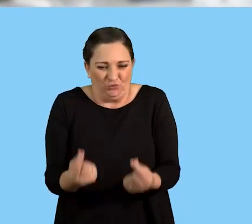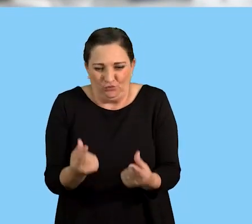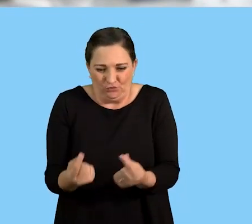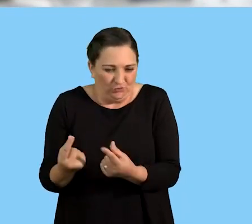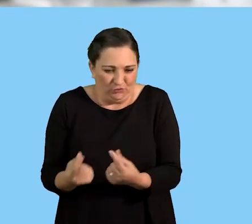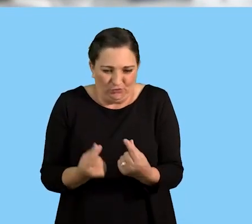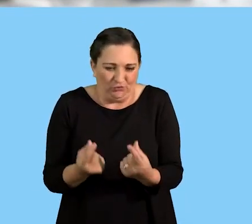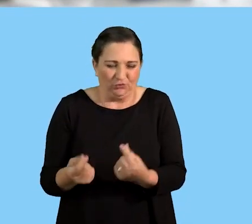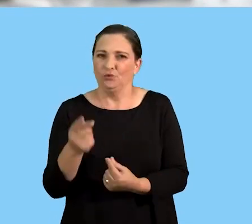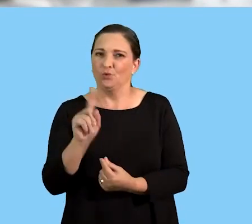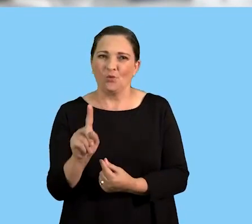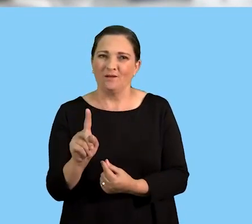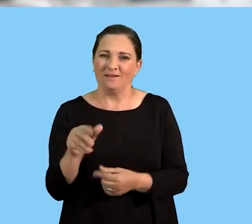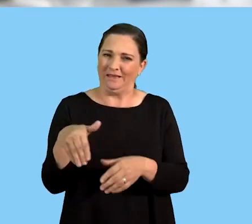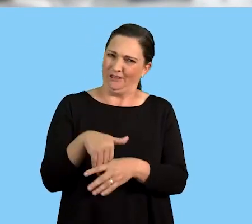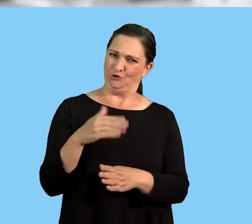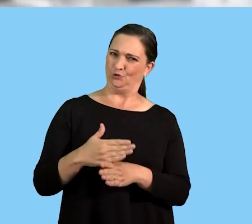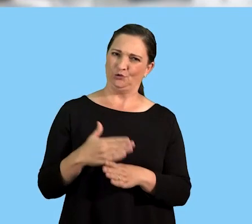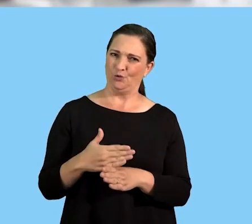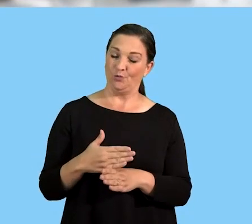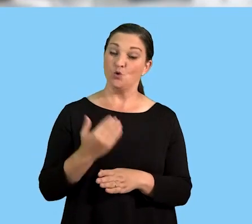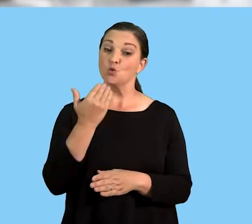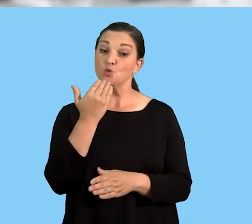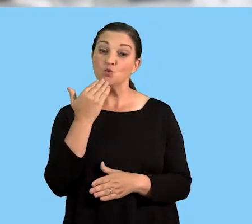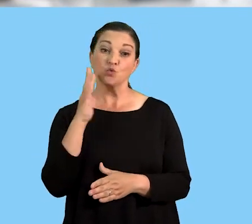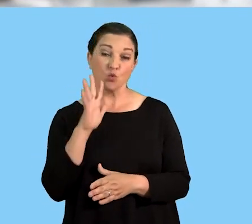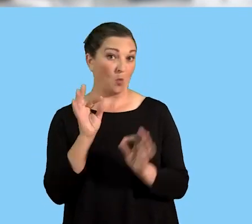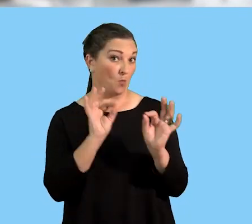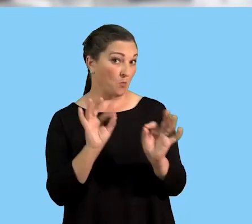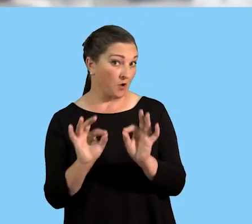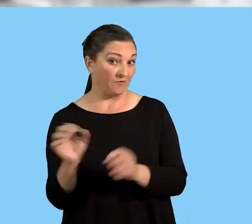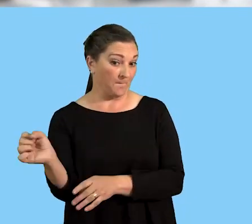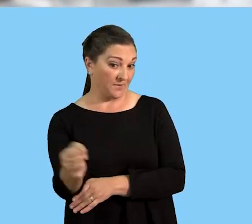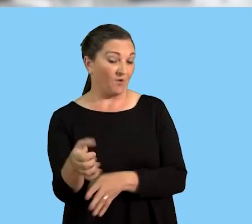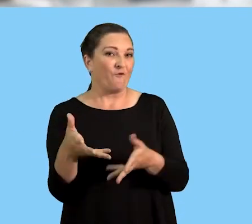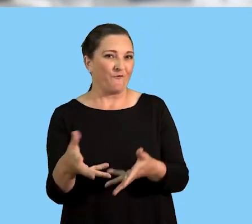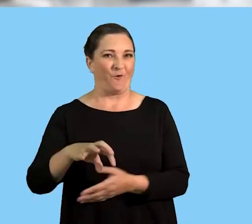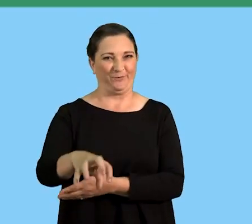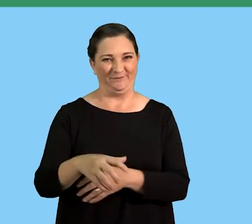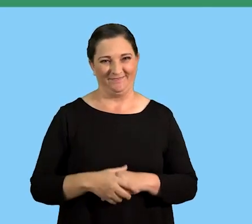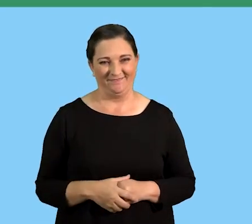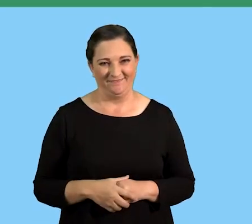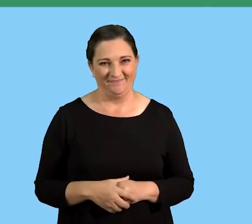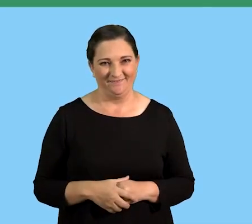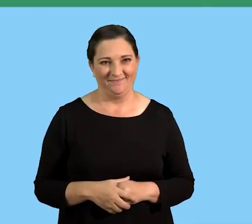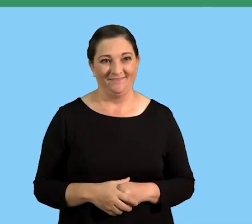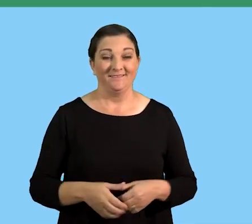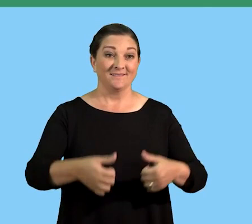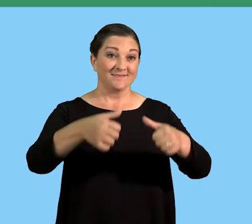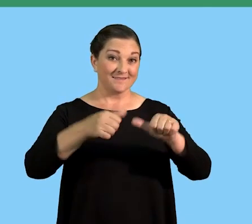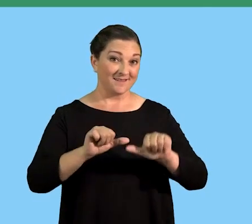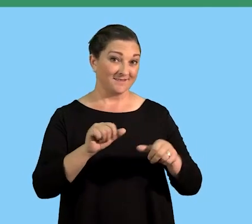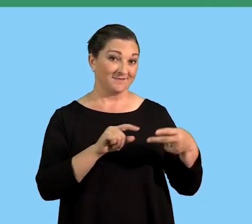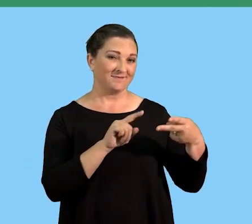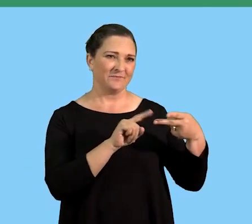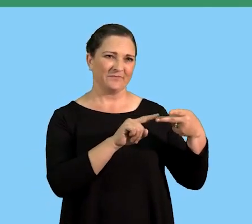duties of the job requires? And who is the most suitable candidate for that position? They must